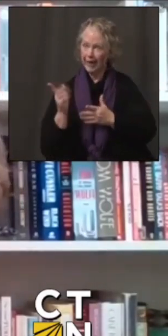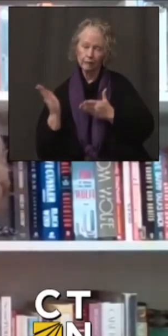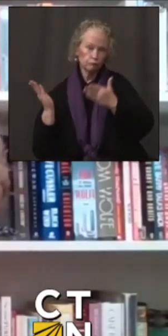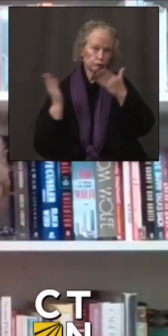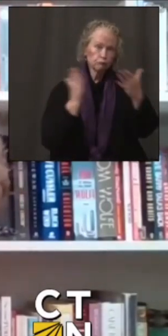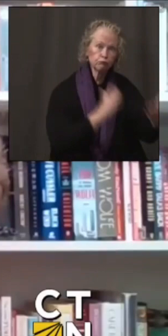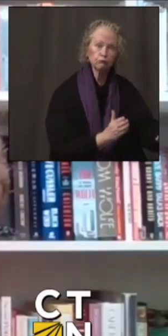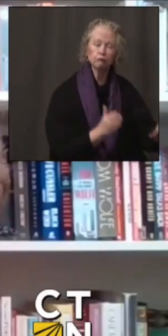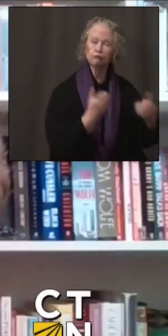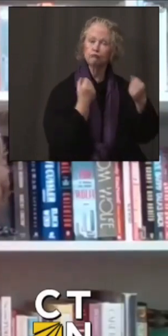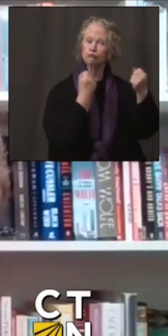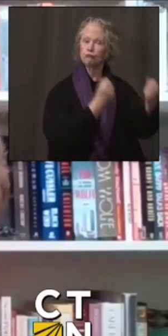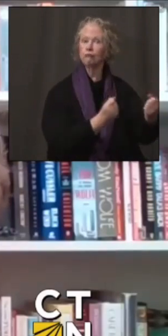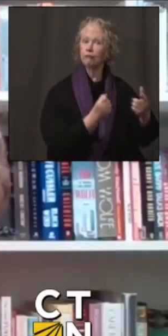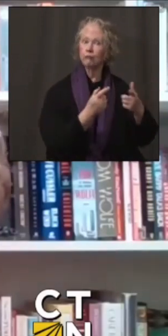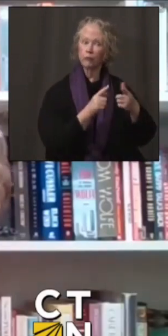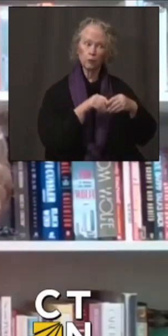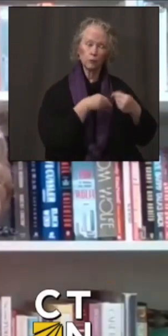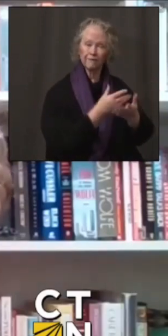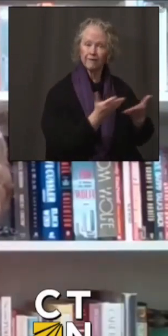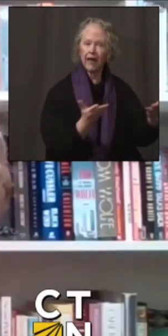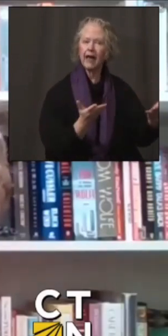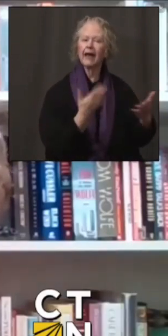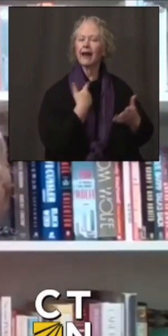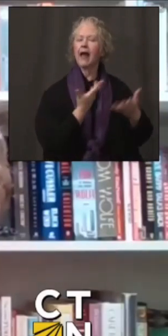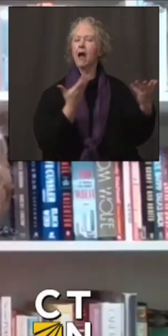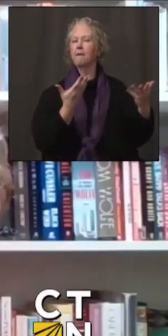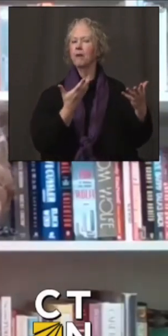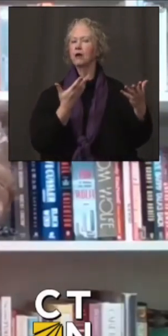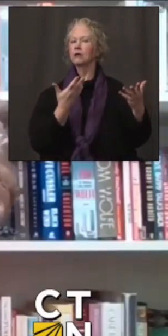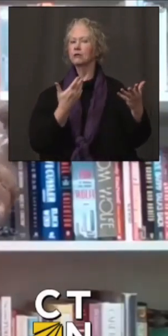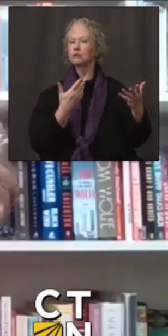and, uh, the availability of the doses that we have.